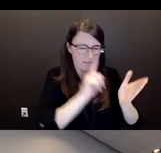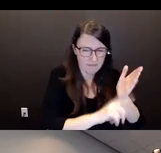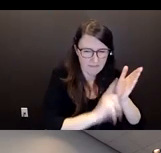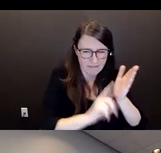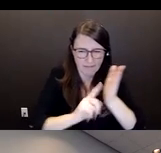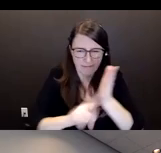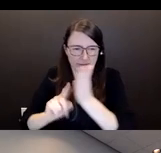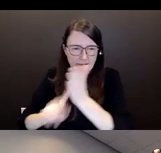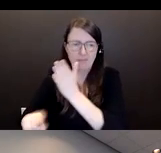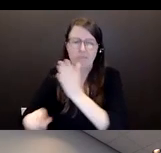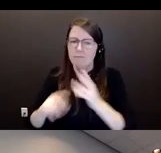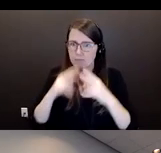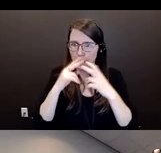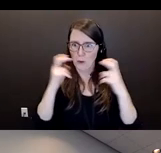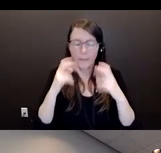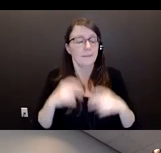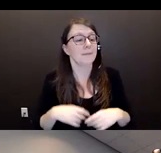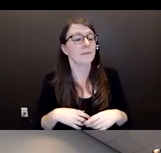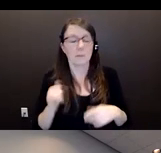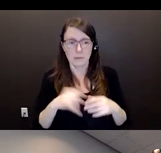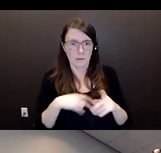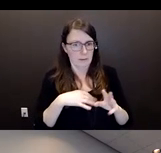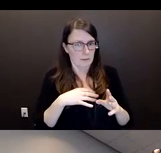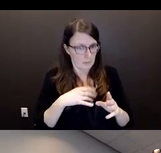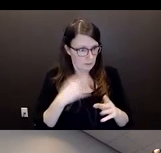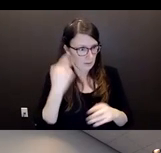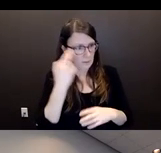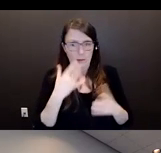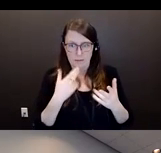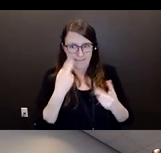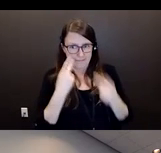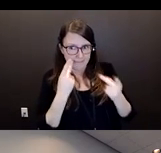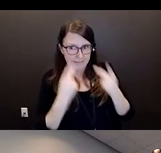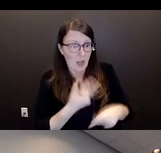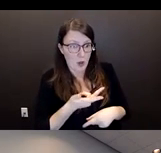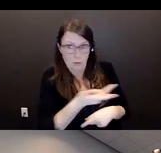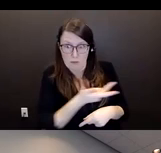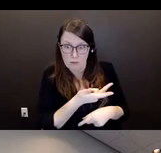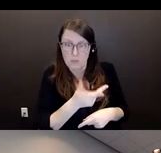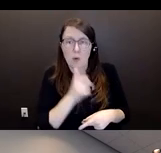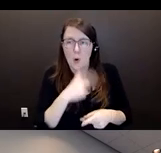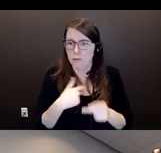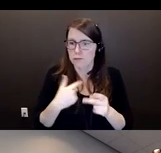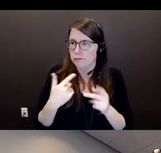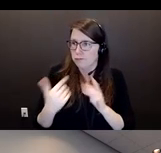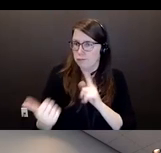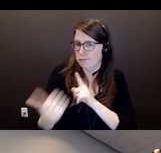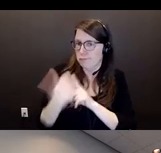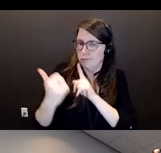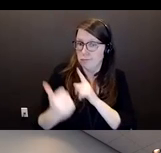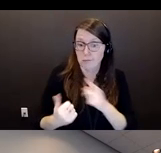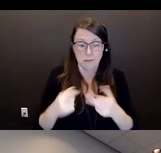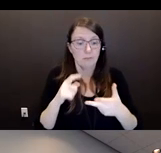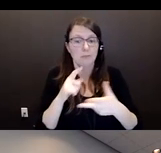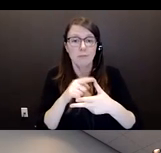primarily three persons, the youngest being 60, he died one month into the age of 60. And the oldest